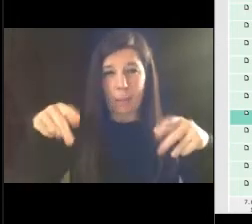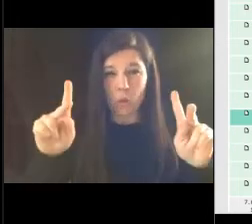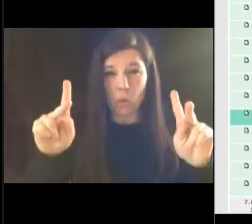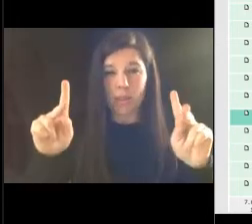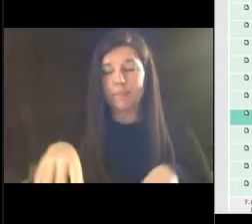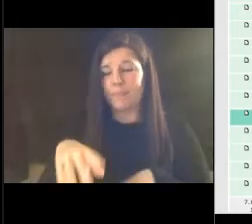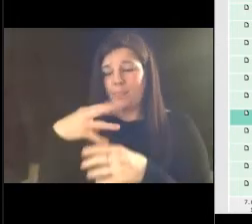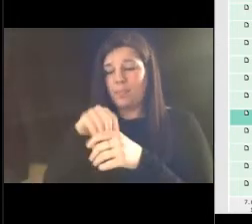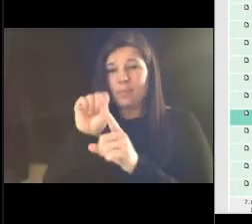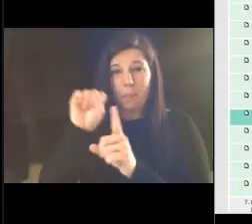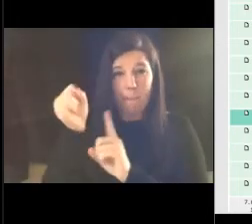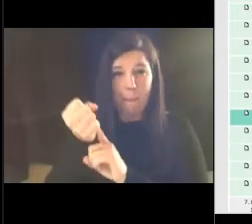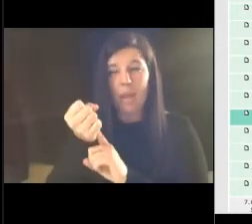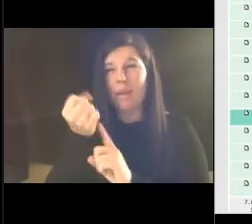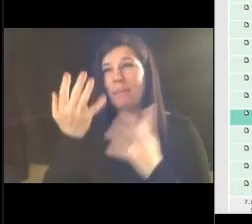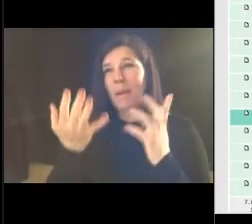not be in that situation